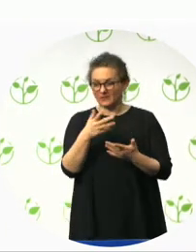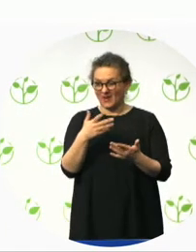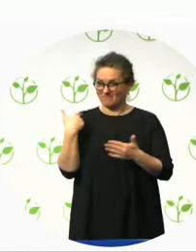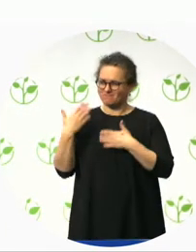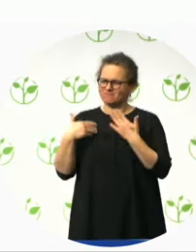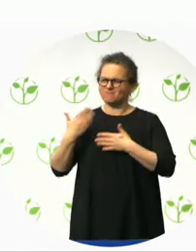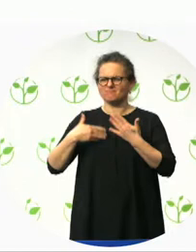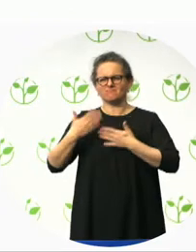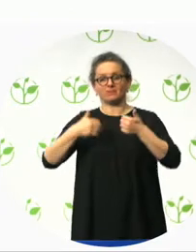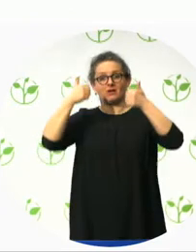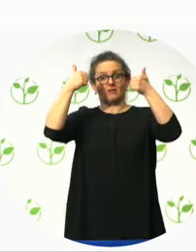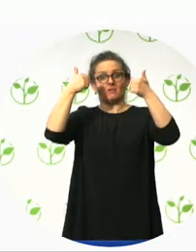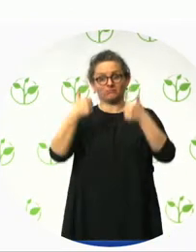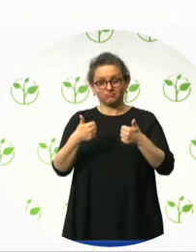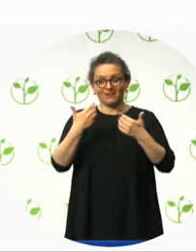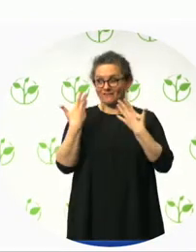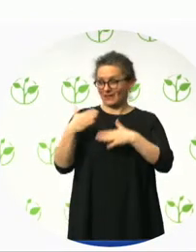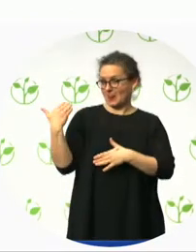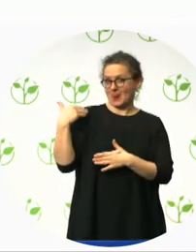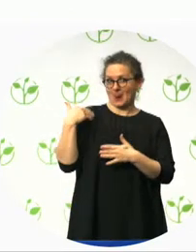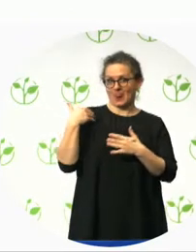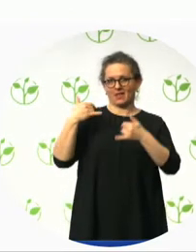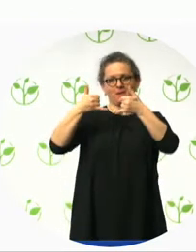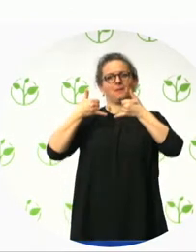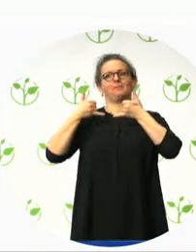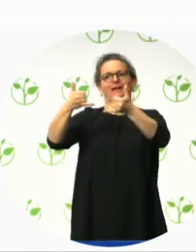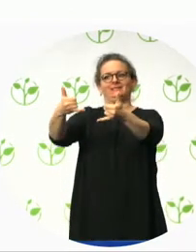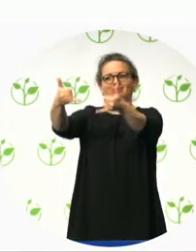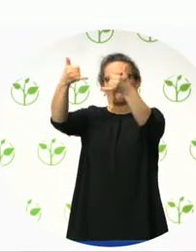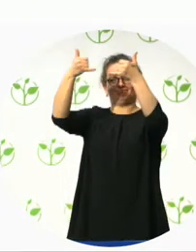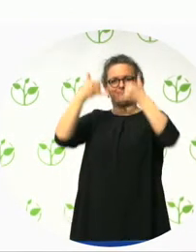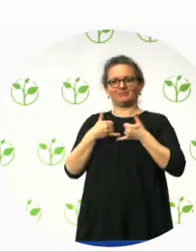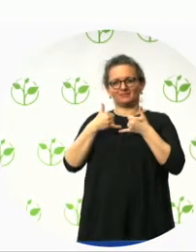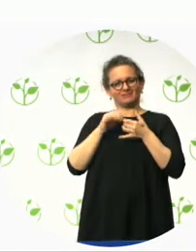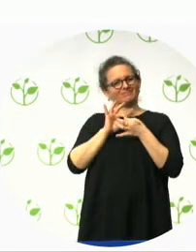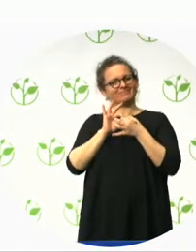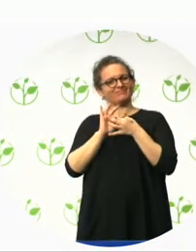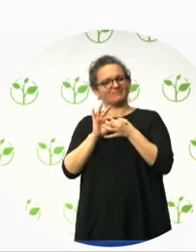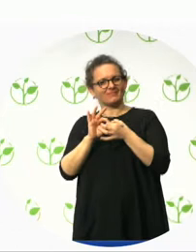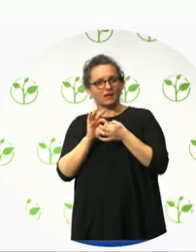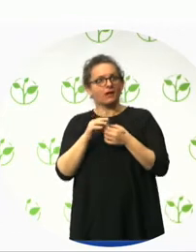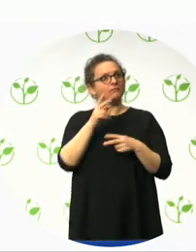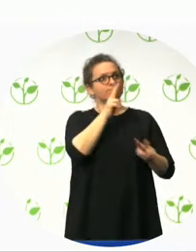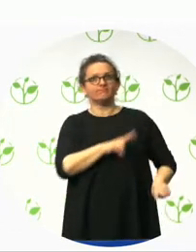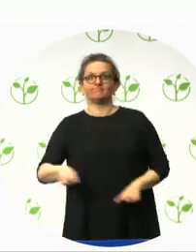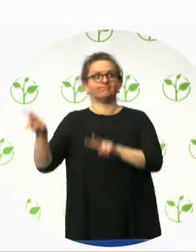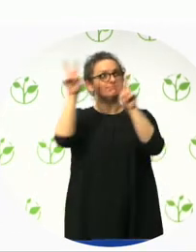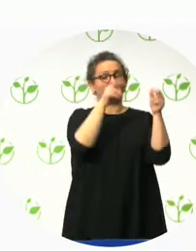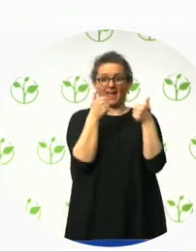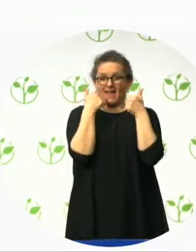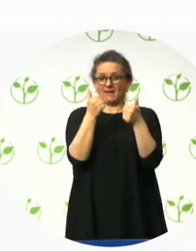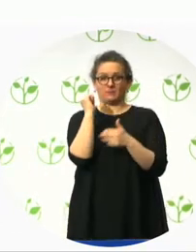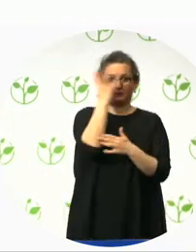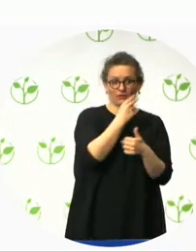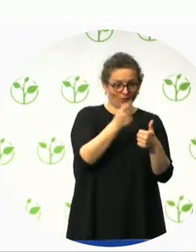can be beautiful as well as practical. Examples of this are the internal staircases that are based on the International Building for Everyone standard